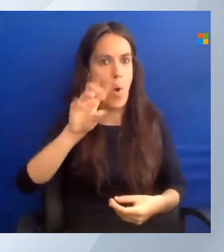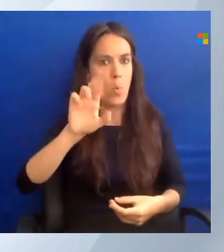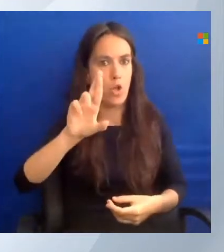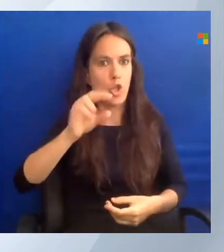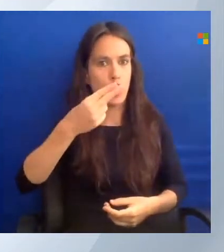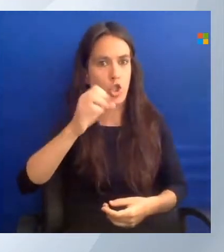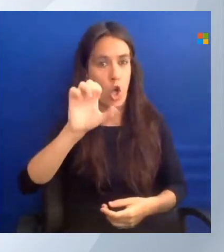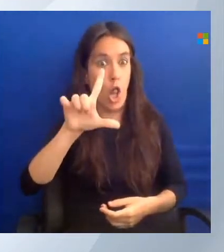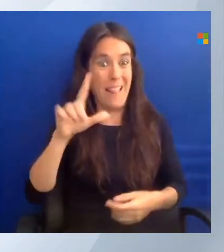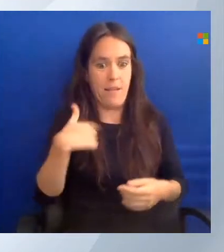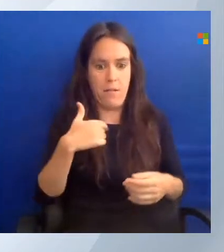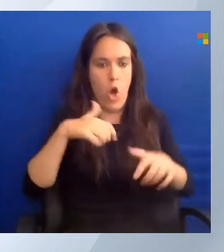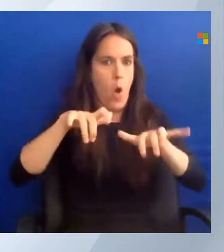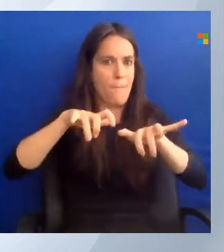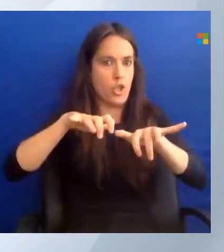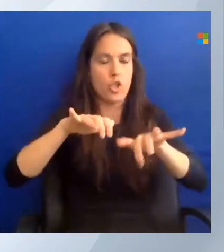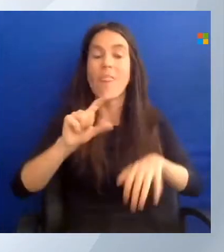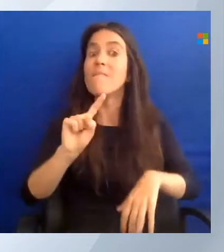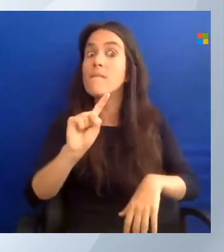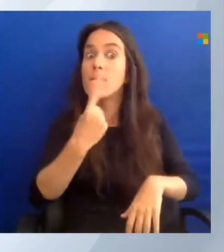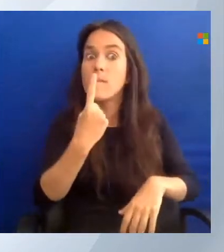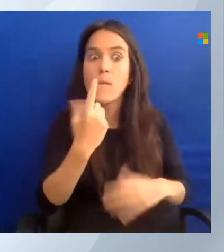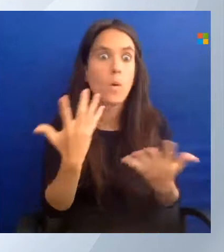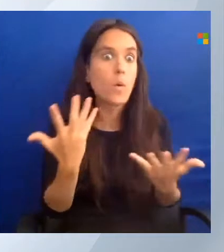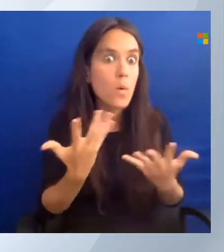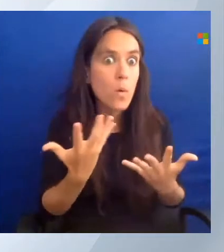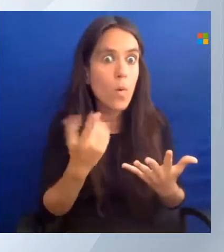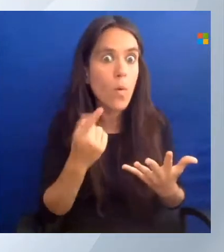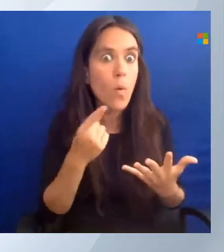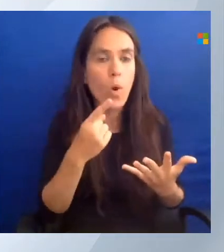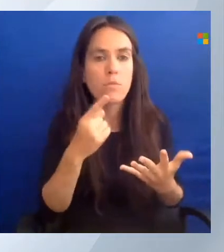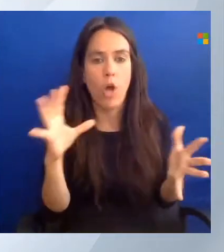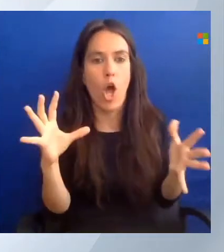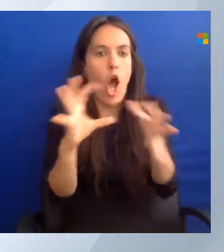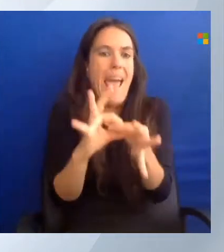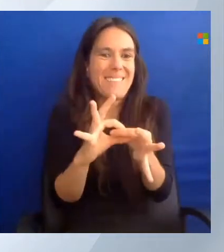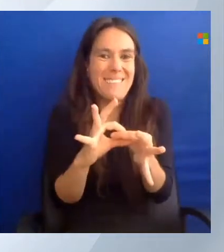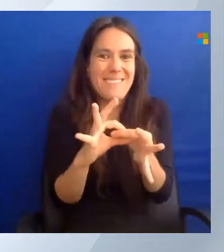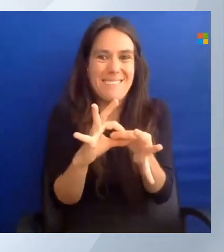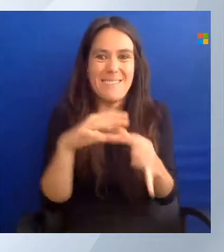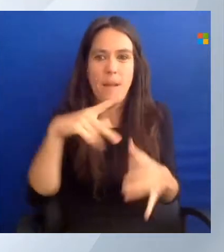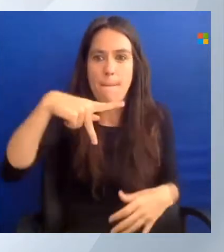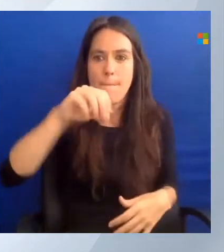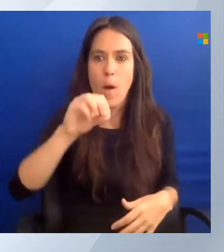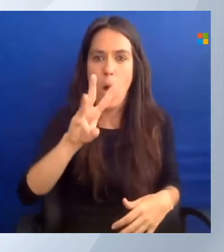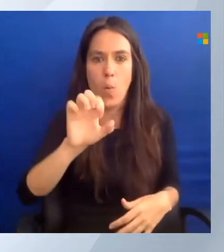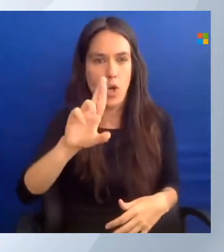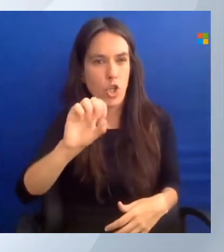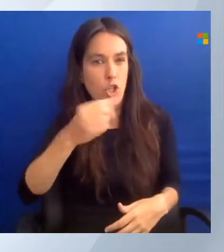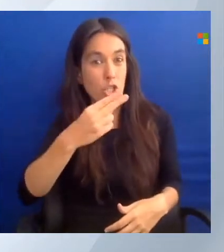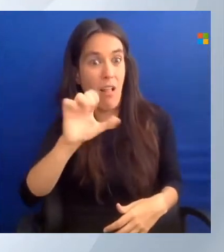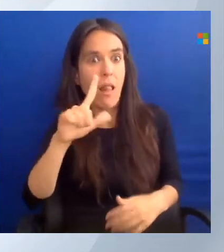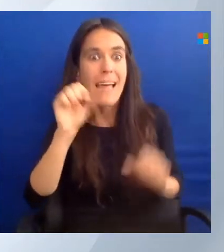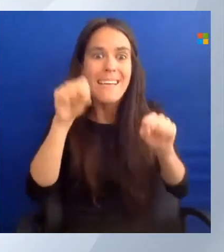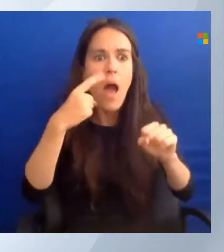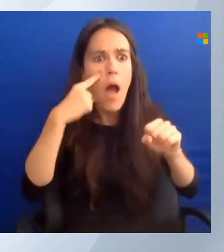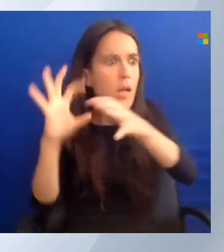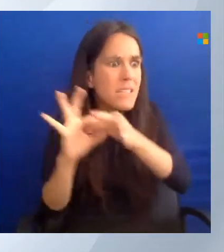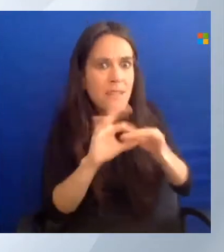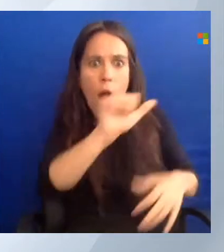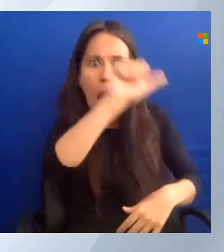that, the first thing you need to do is make a connection with PowerShell. And you can do it with Azure. And you can do this interactively.